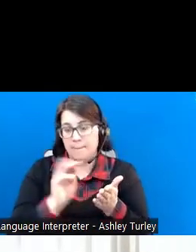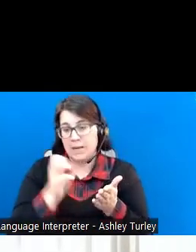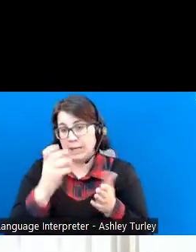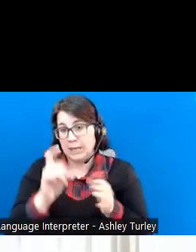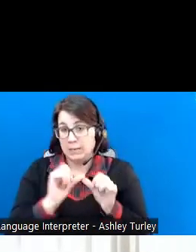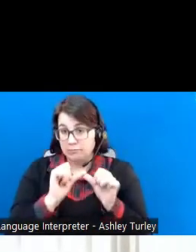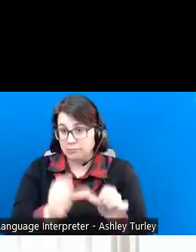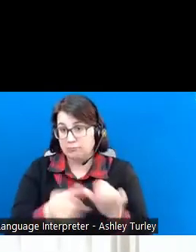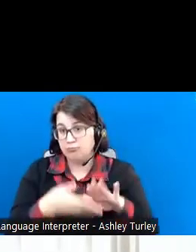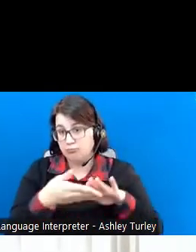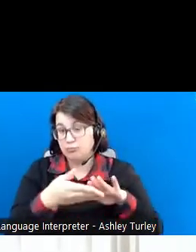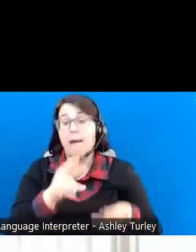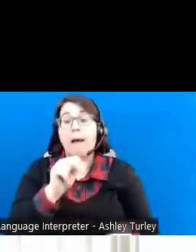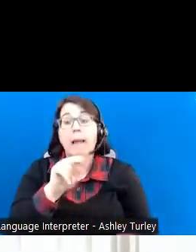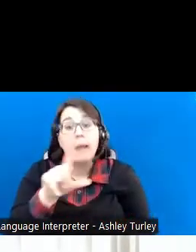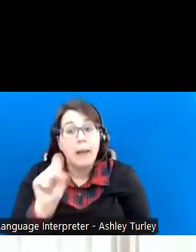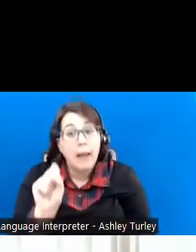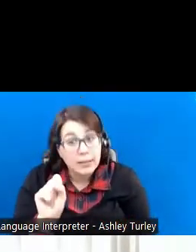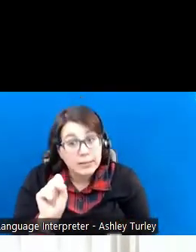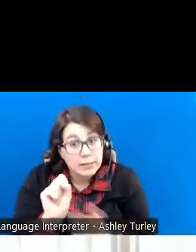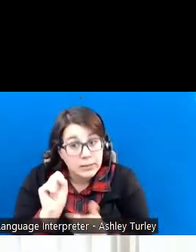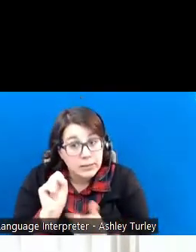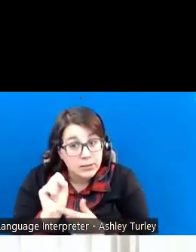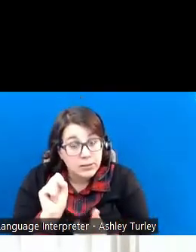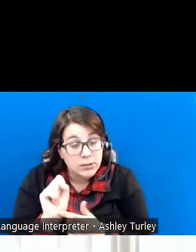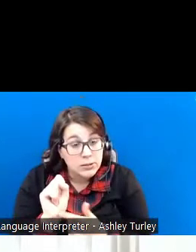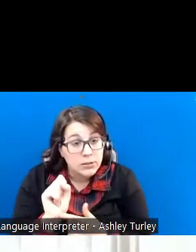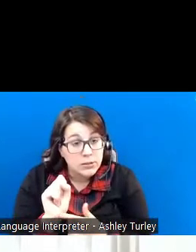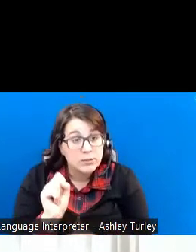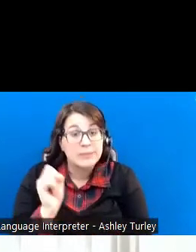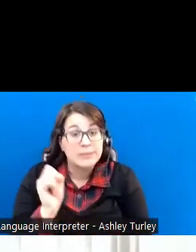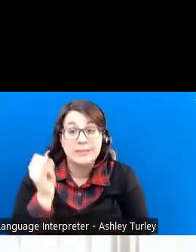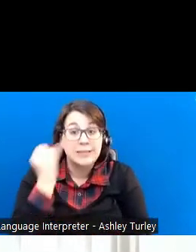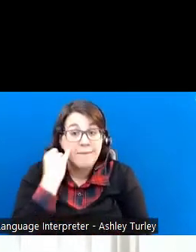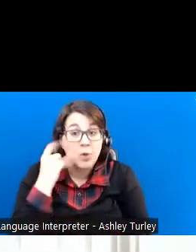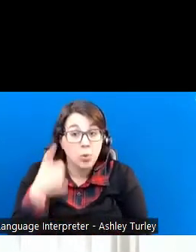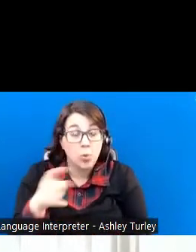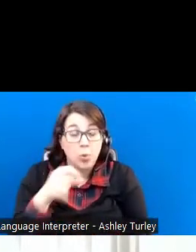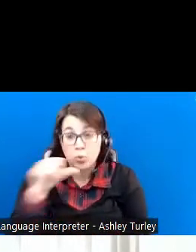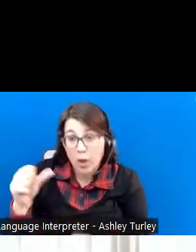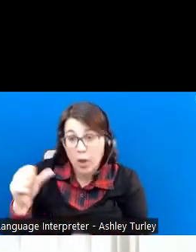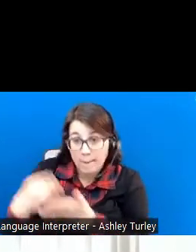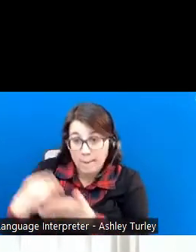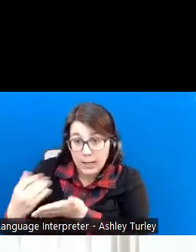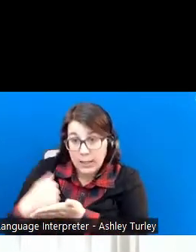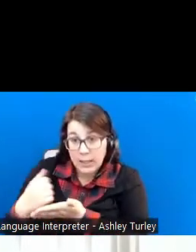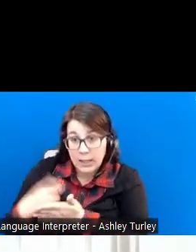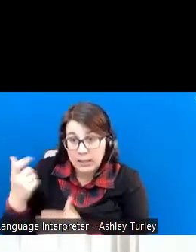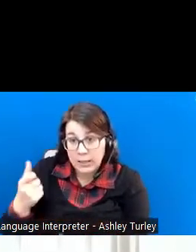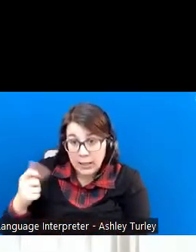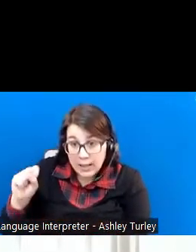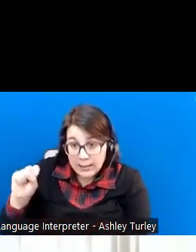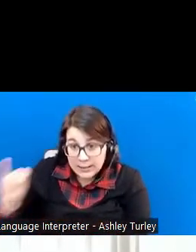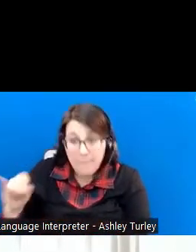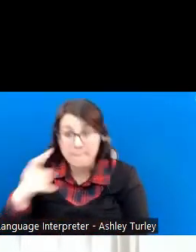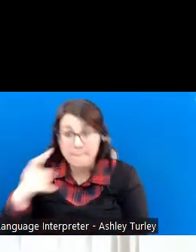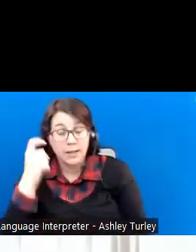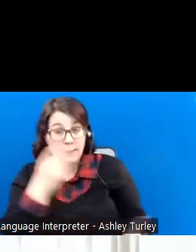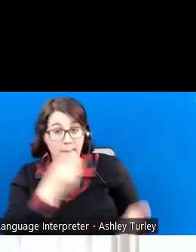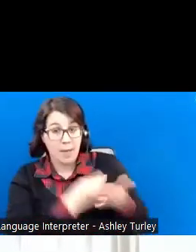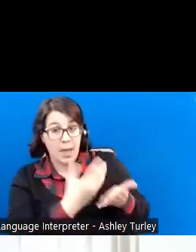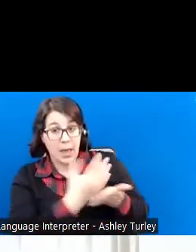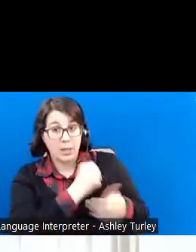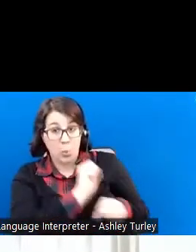the only reason that you're not getting a check from SSI is because of your income from